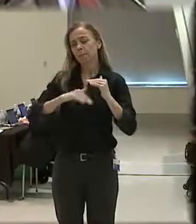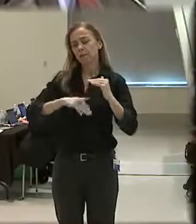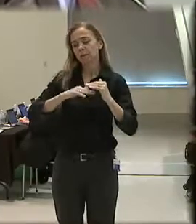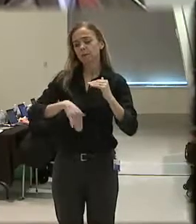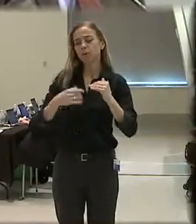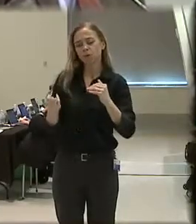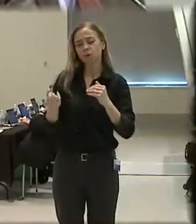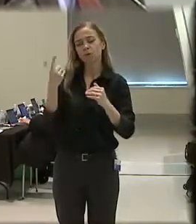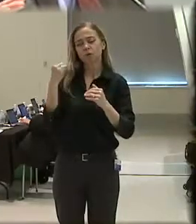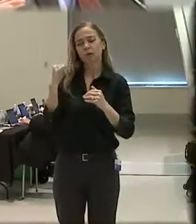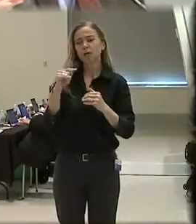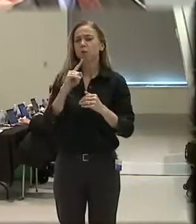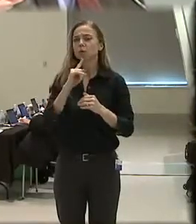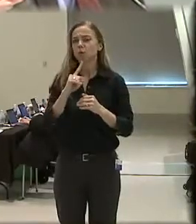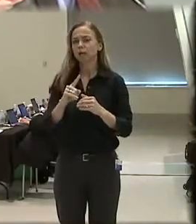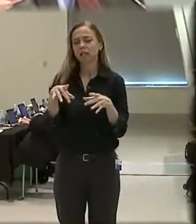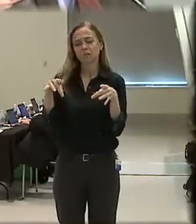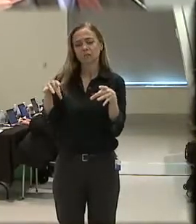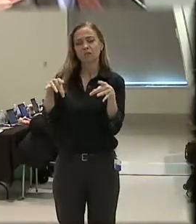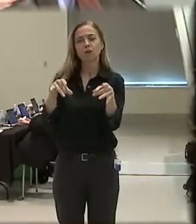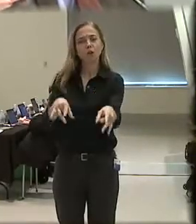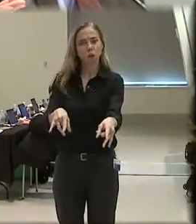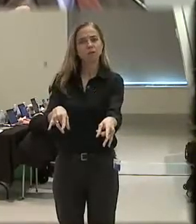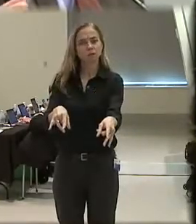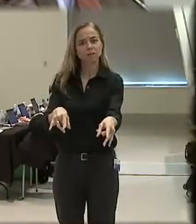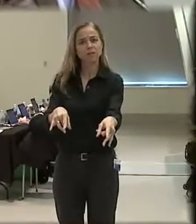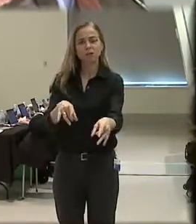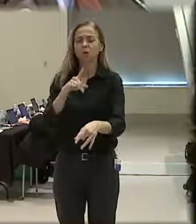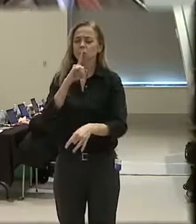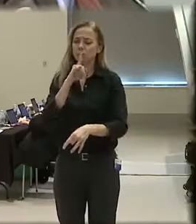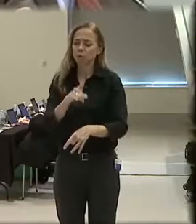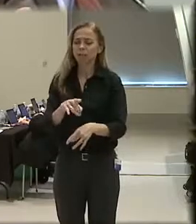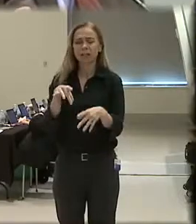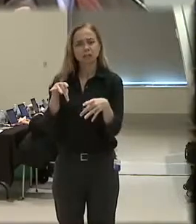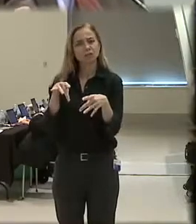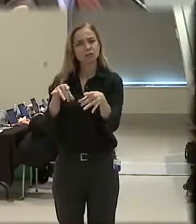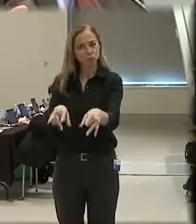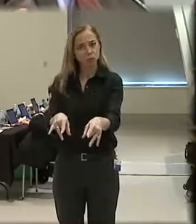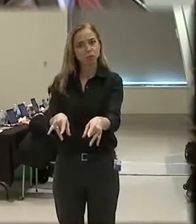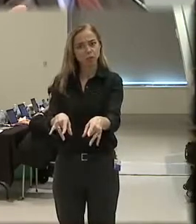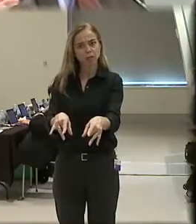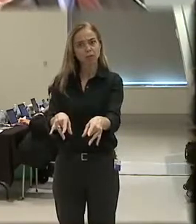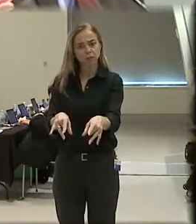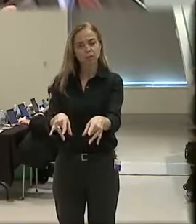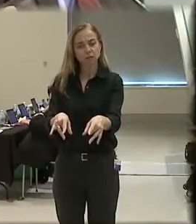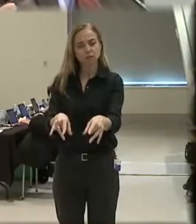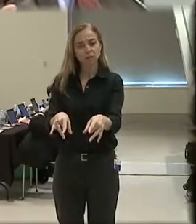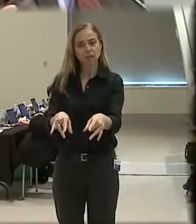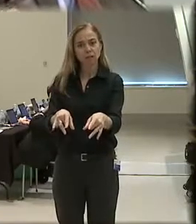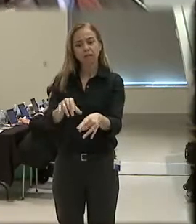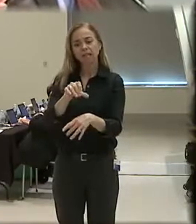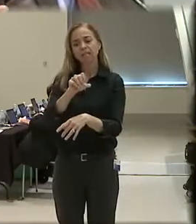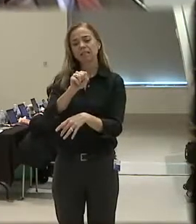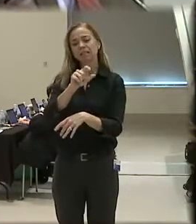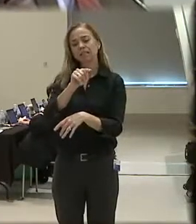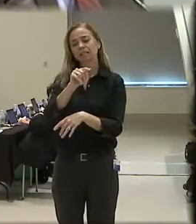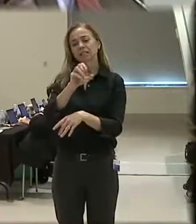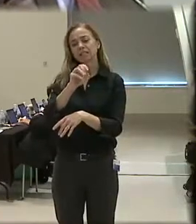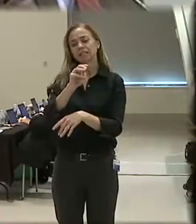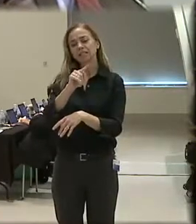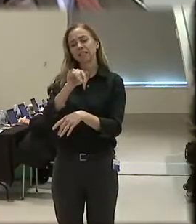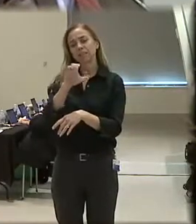You are really fluent, really fluent in the systemic changes that